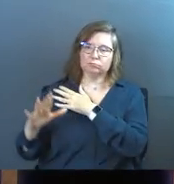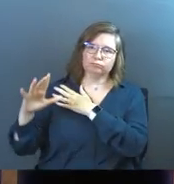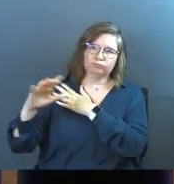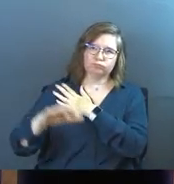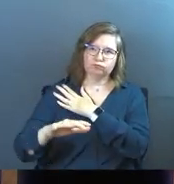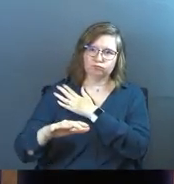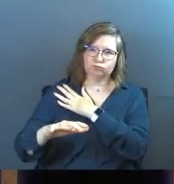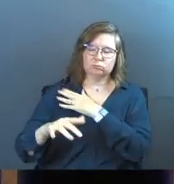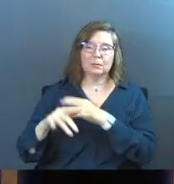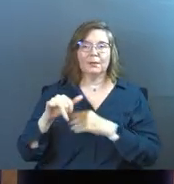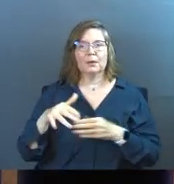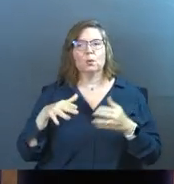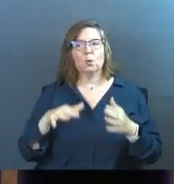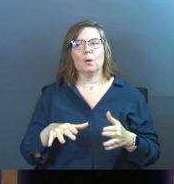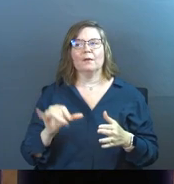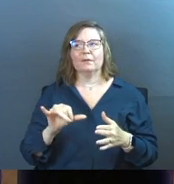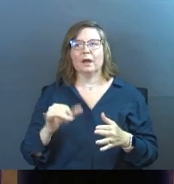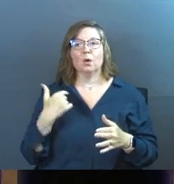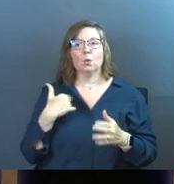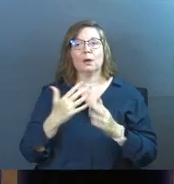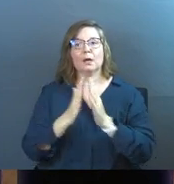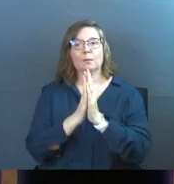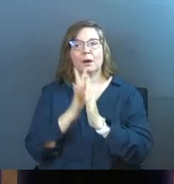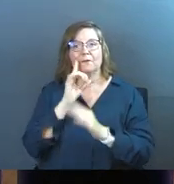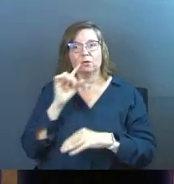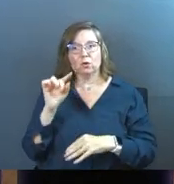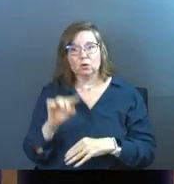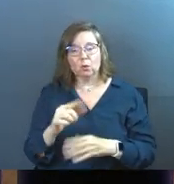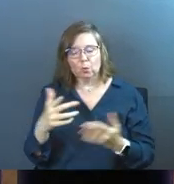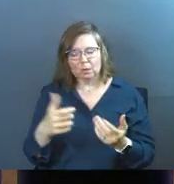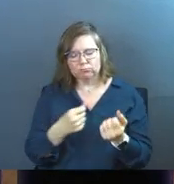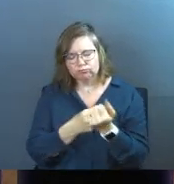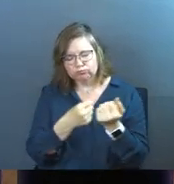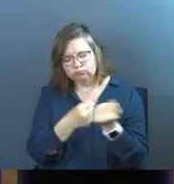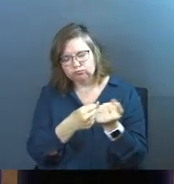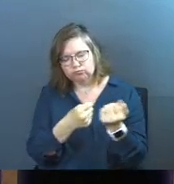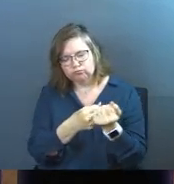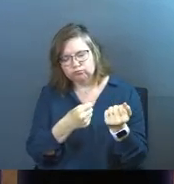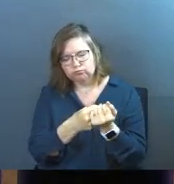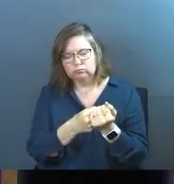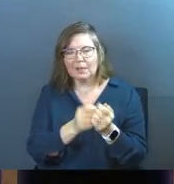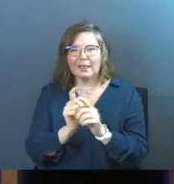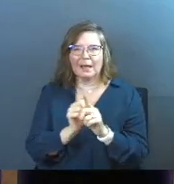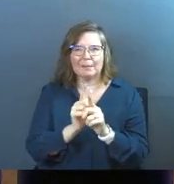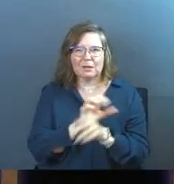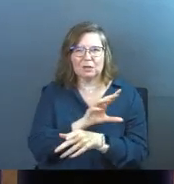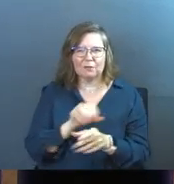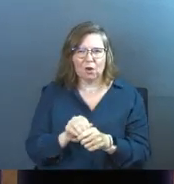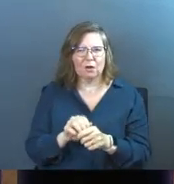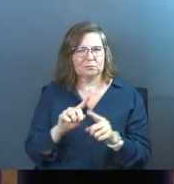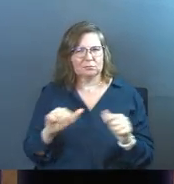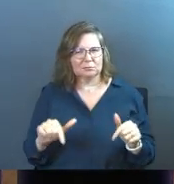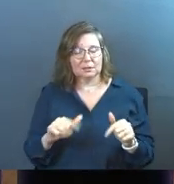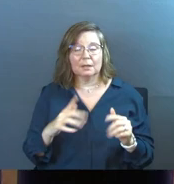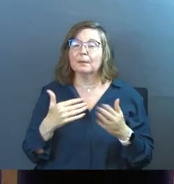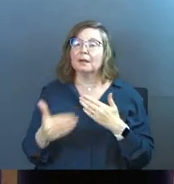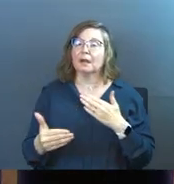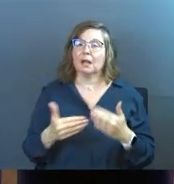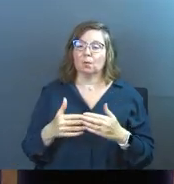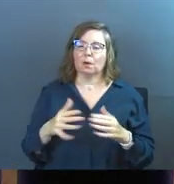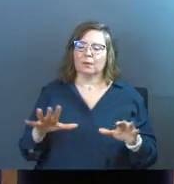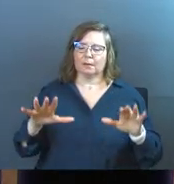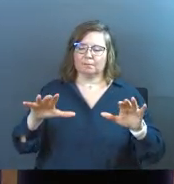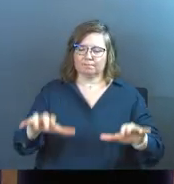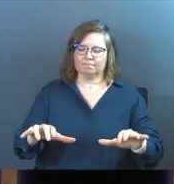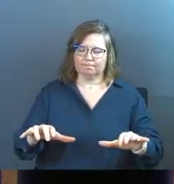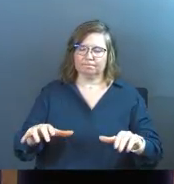on their arm. just like, this was a way of like, we're praying for you. We're right here with you. Like there's mentoring involved in that, all this kind of stuff. But anyway, they'd put